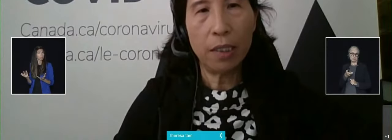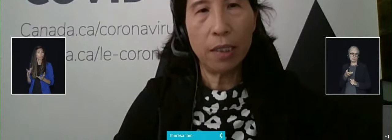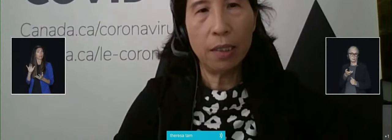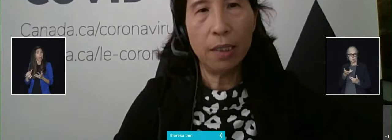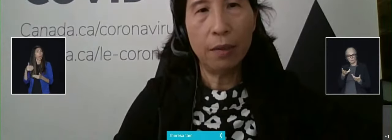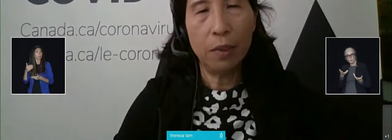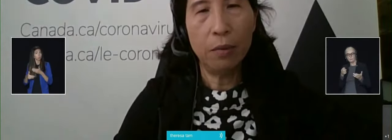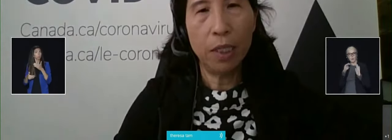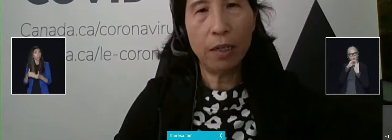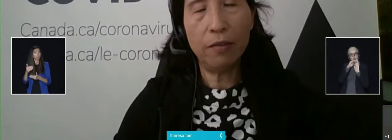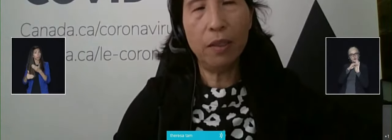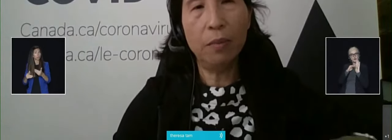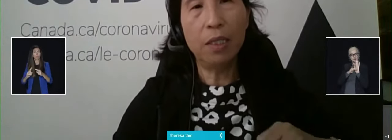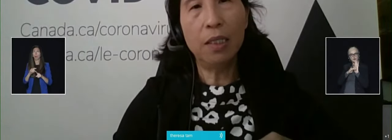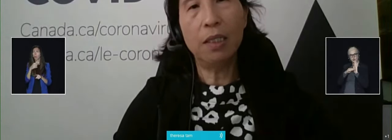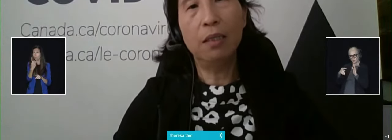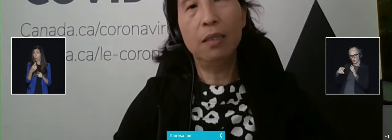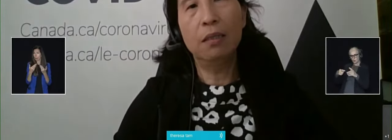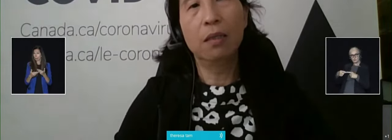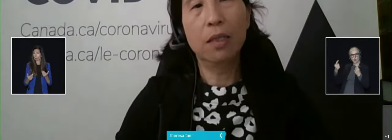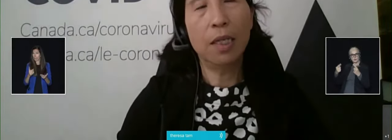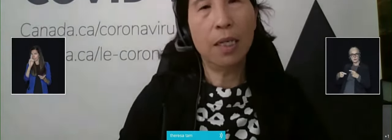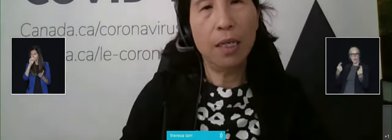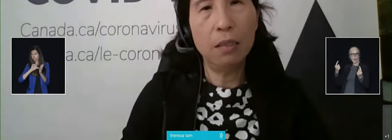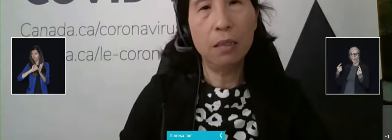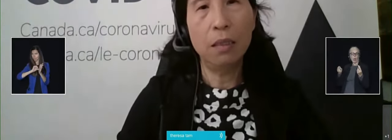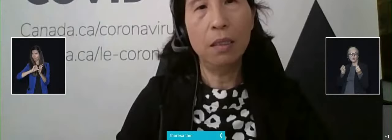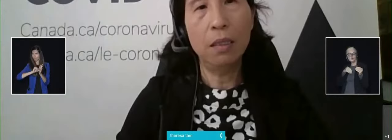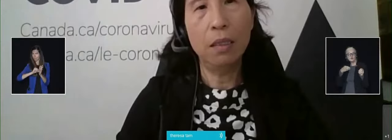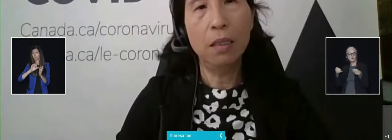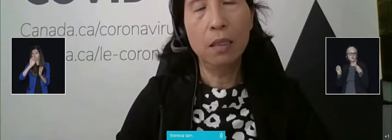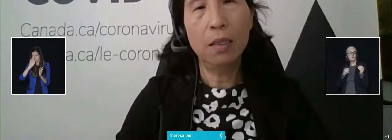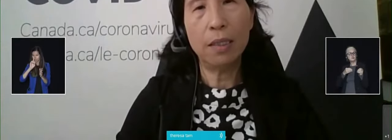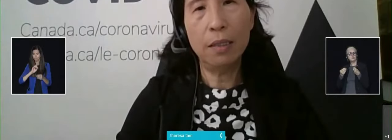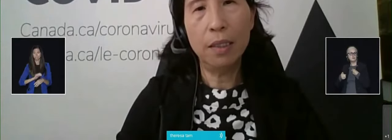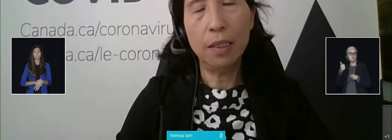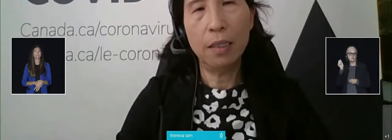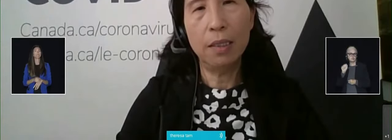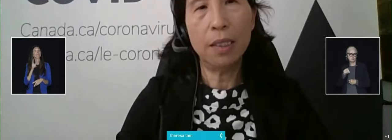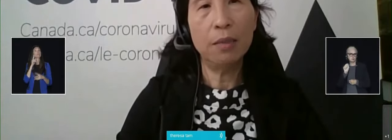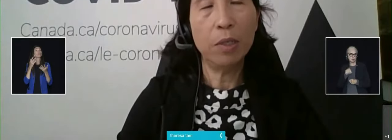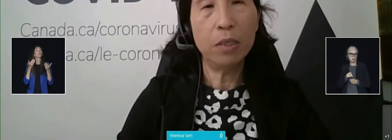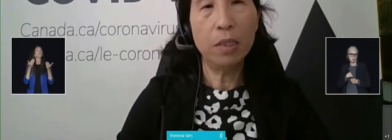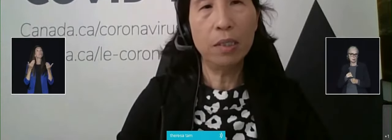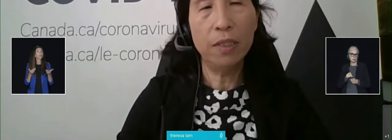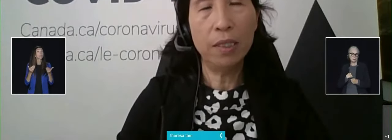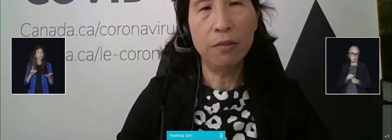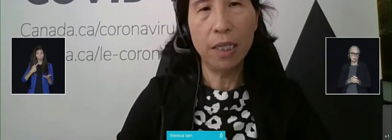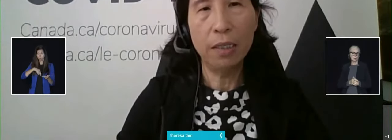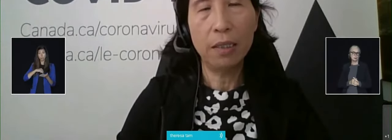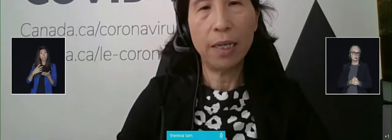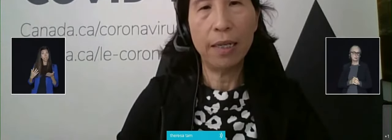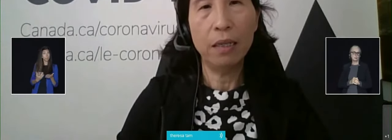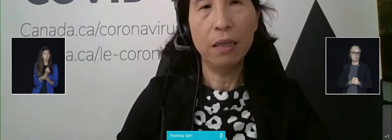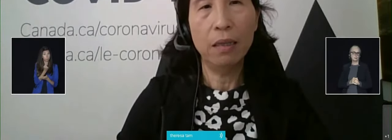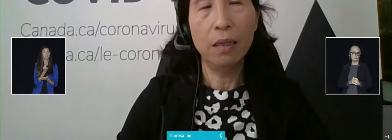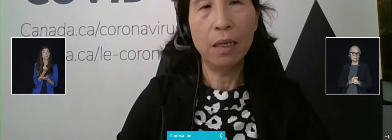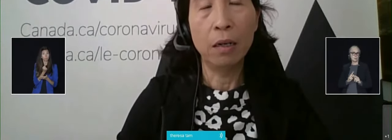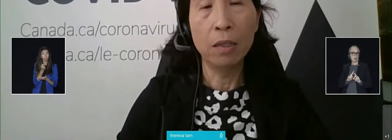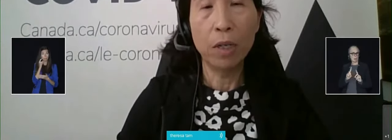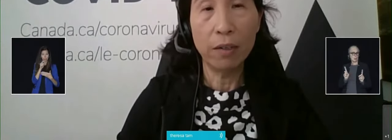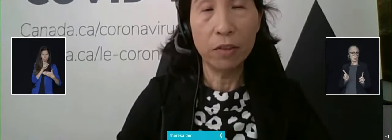stress is that we have an ability to look at the testing and the test positivity rates